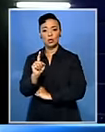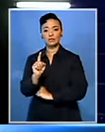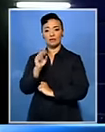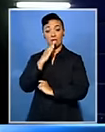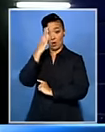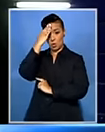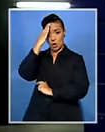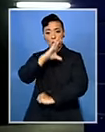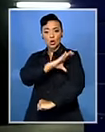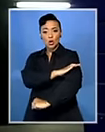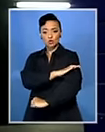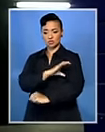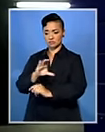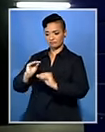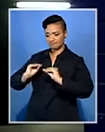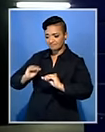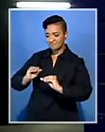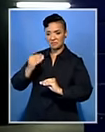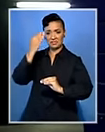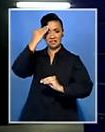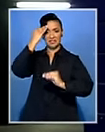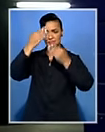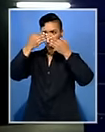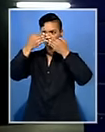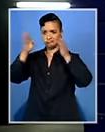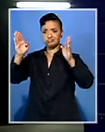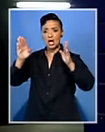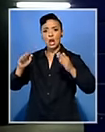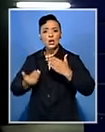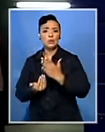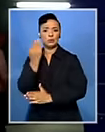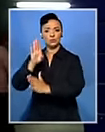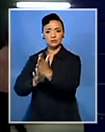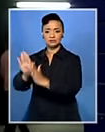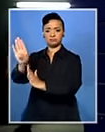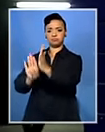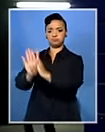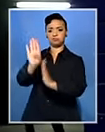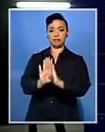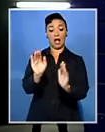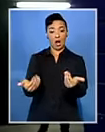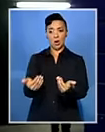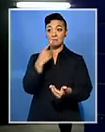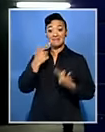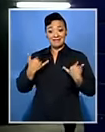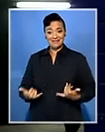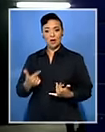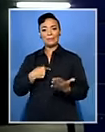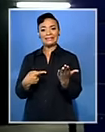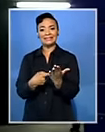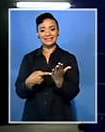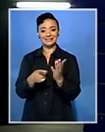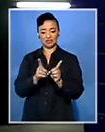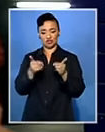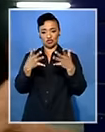was there to change the game in youth development. that's what, from my perspective, from where I am as technical director at South Africa,